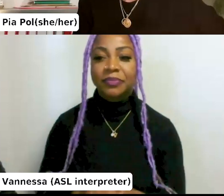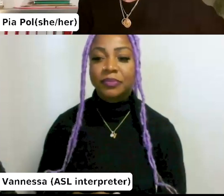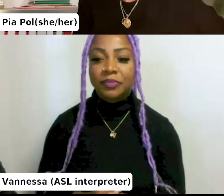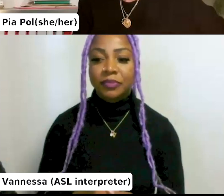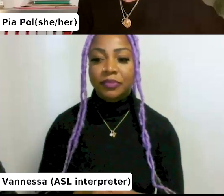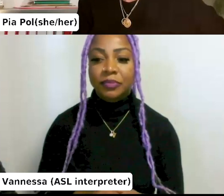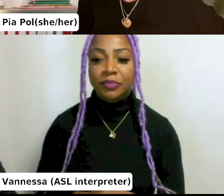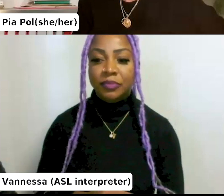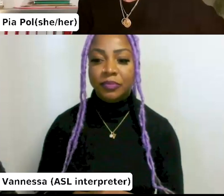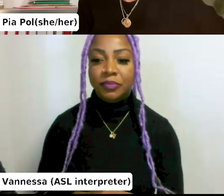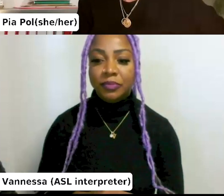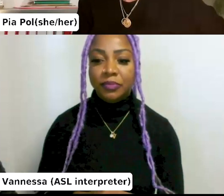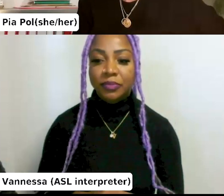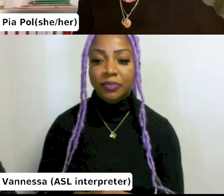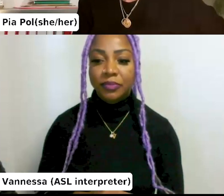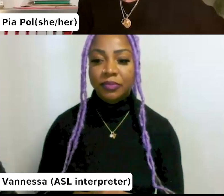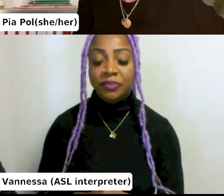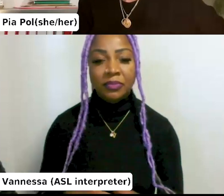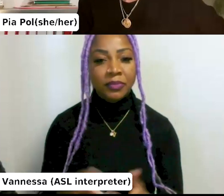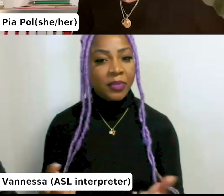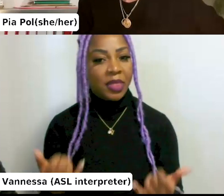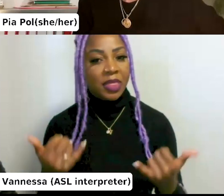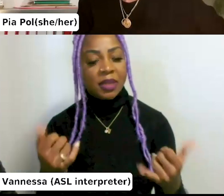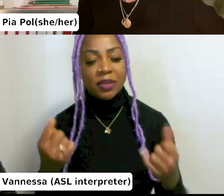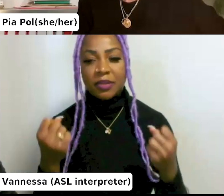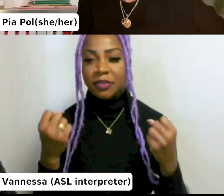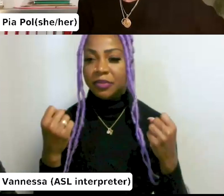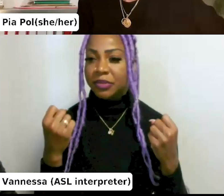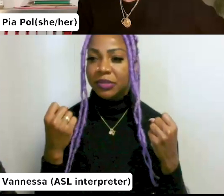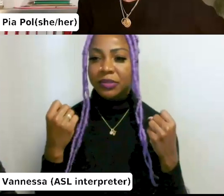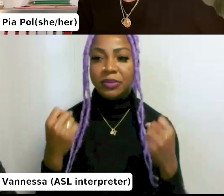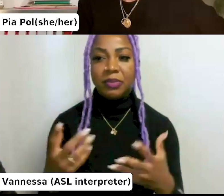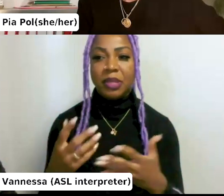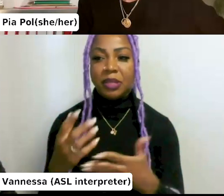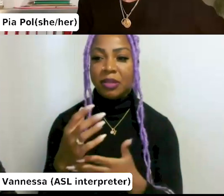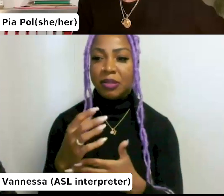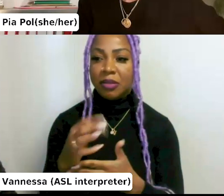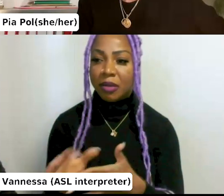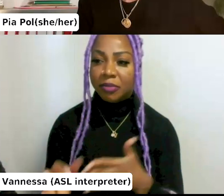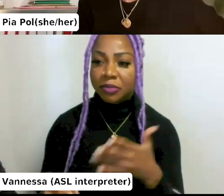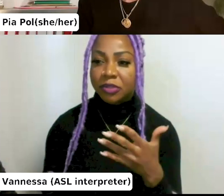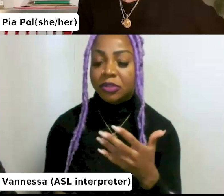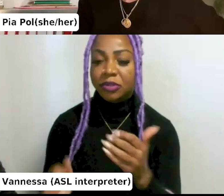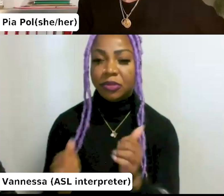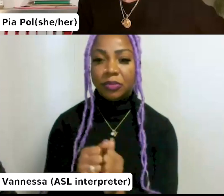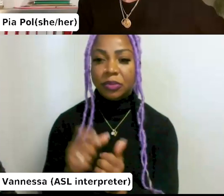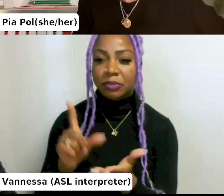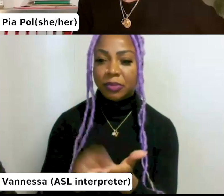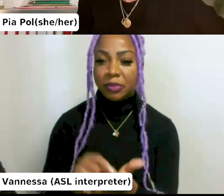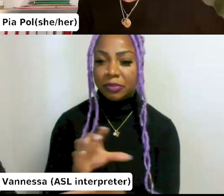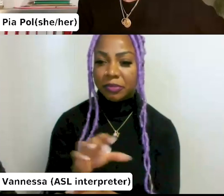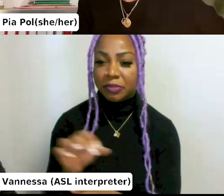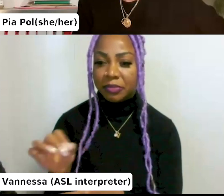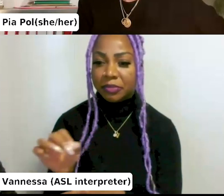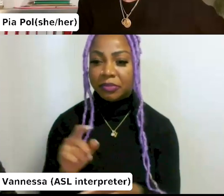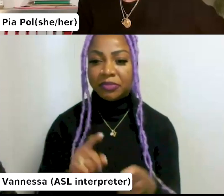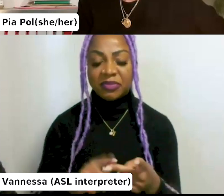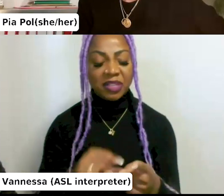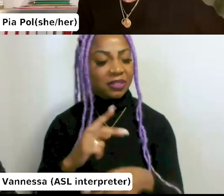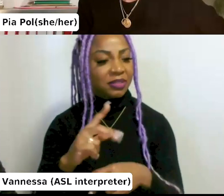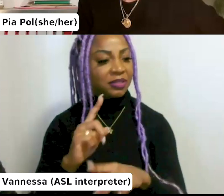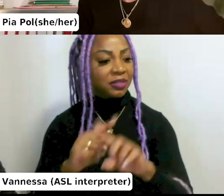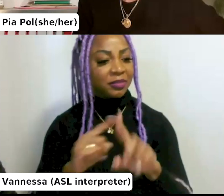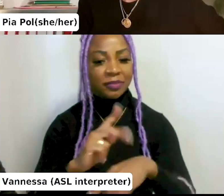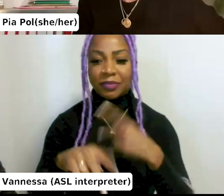at a place that there's so much possible, um, with publishing and, um, yeah, working with different papers and this,